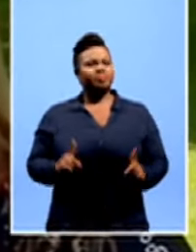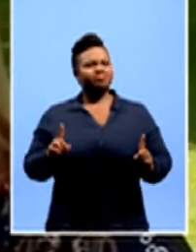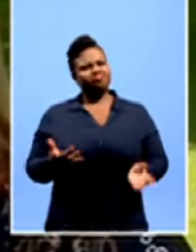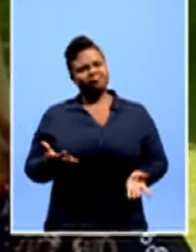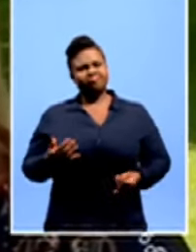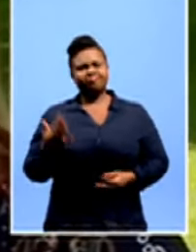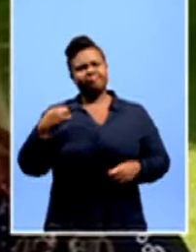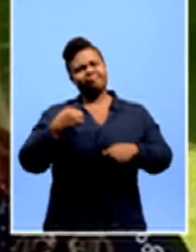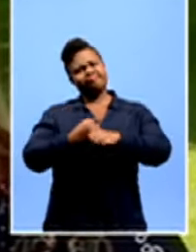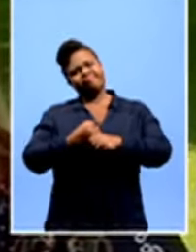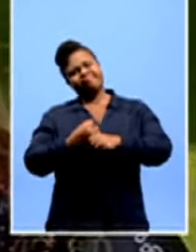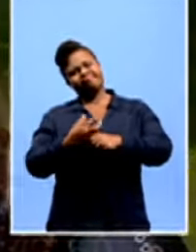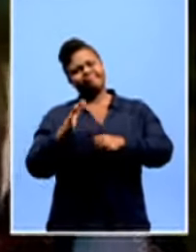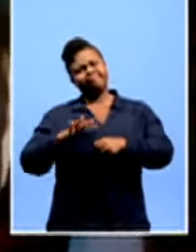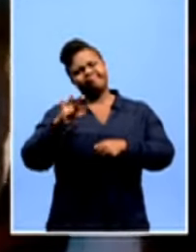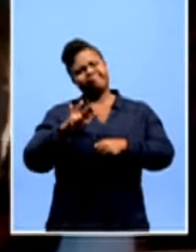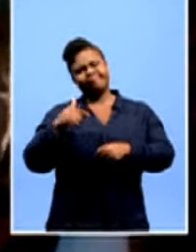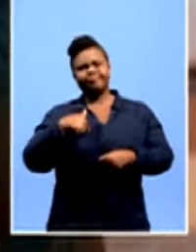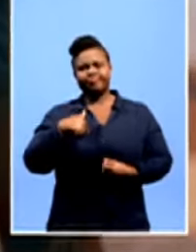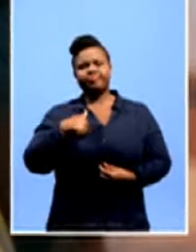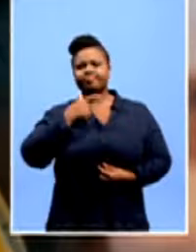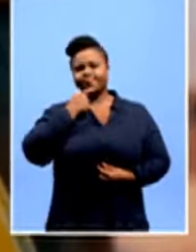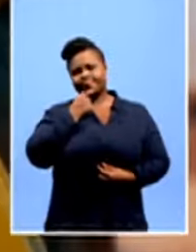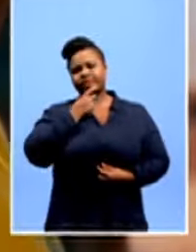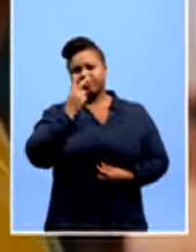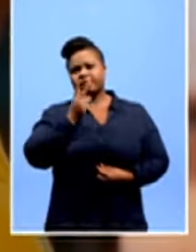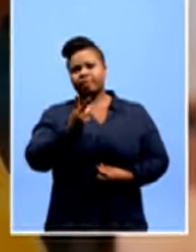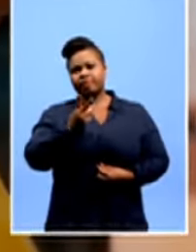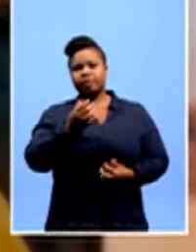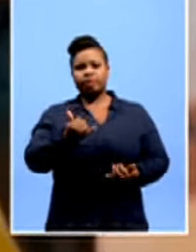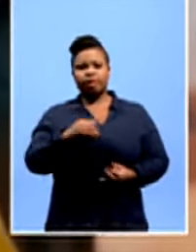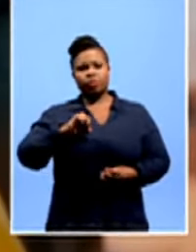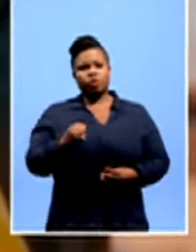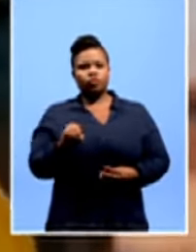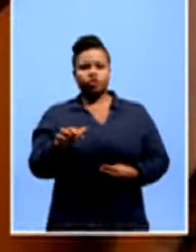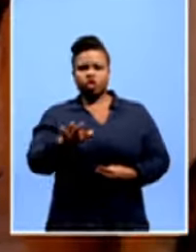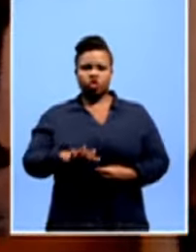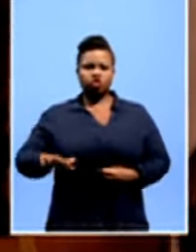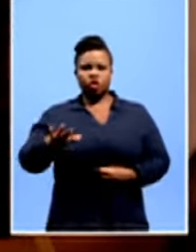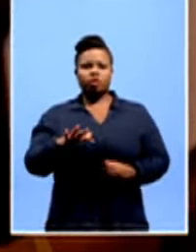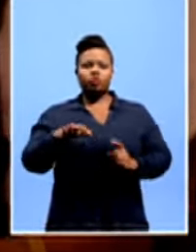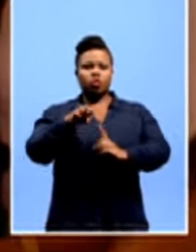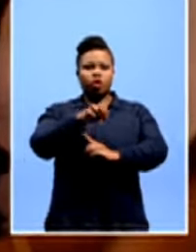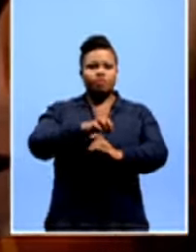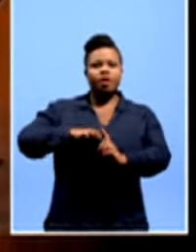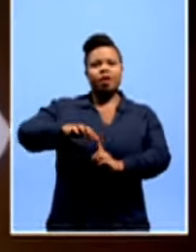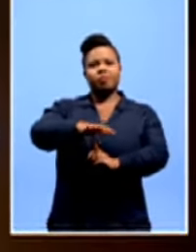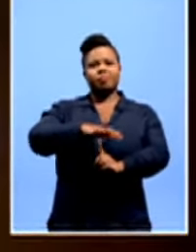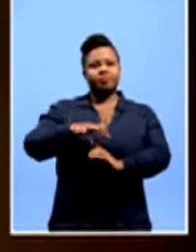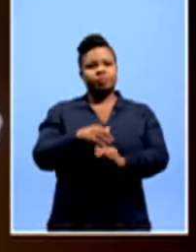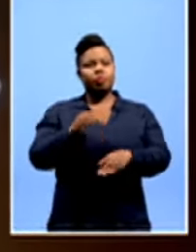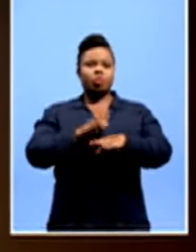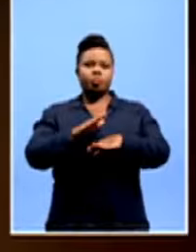in the last couple of years, I have definitely noticed a difference in the conservation field and how more and more